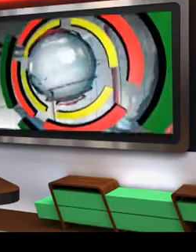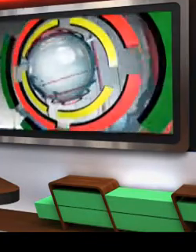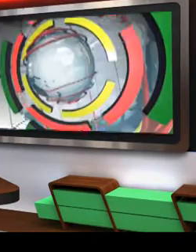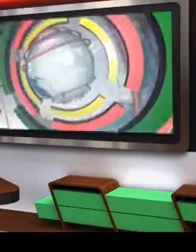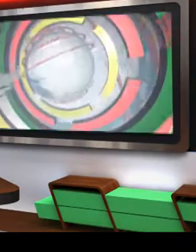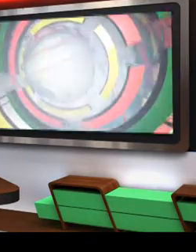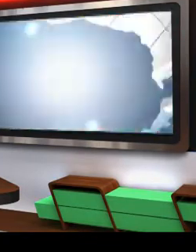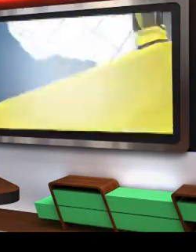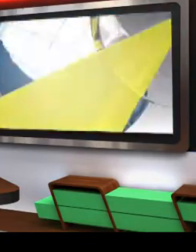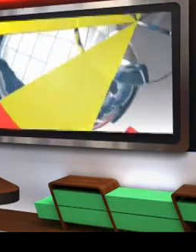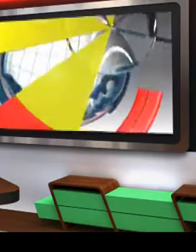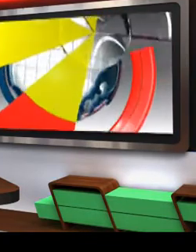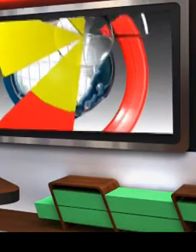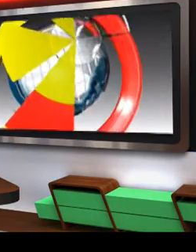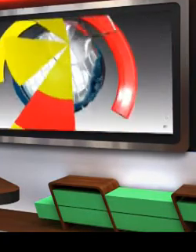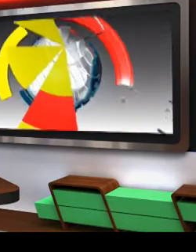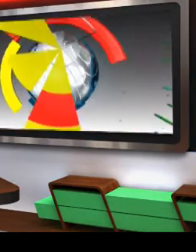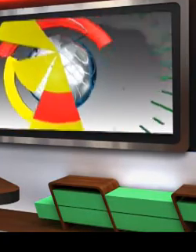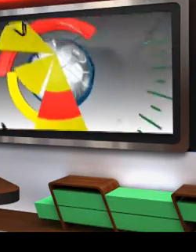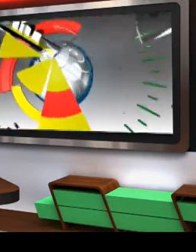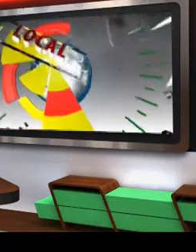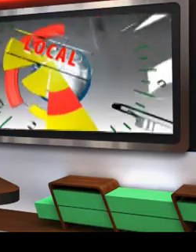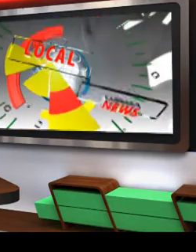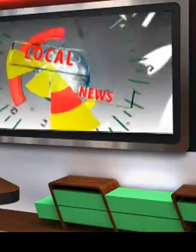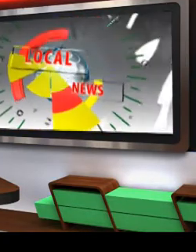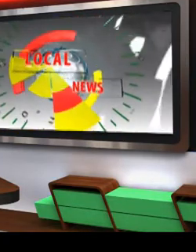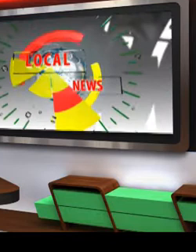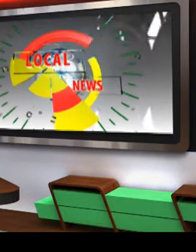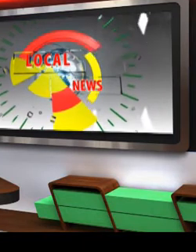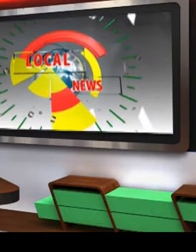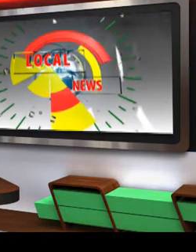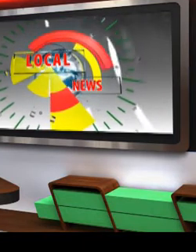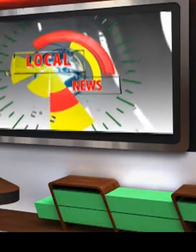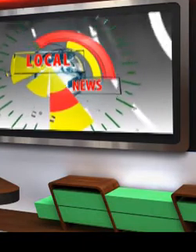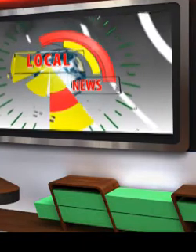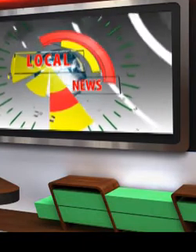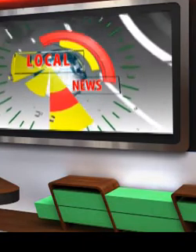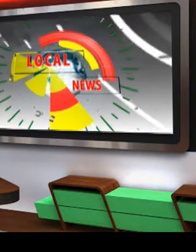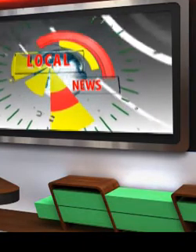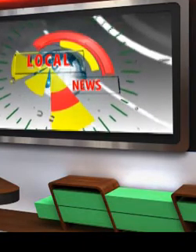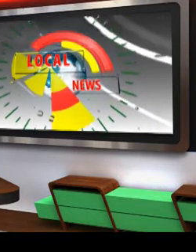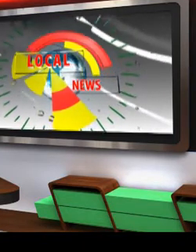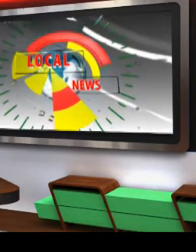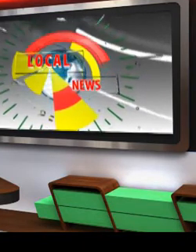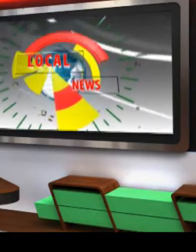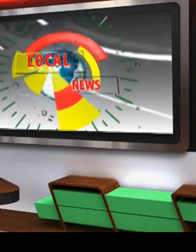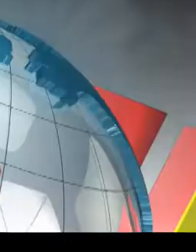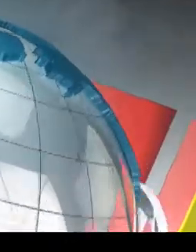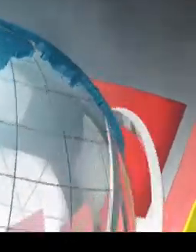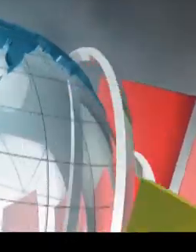wishing you a productive weekend. Remember, join us again on Monday for more local news.